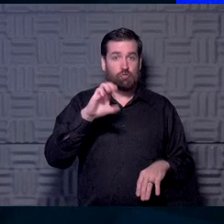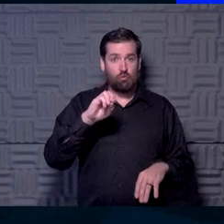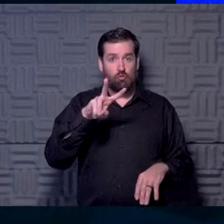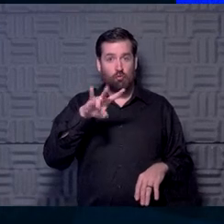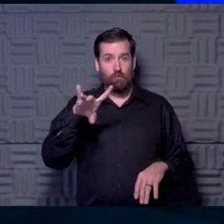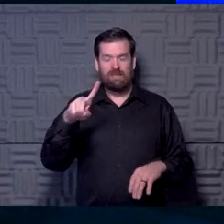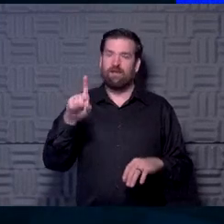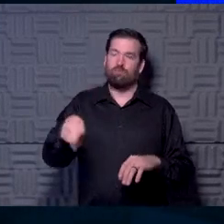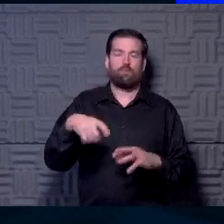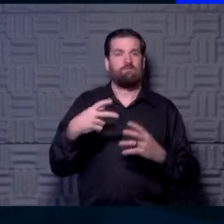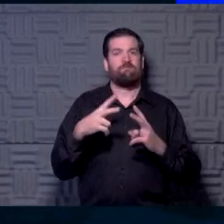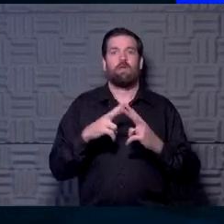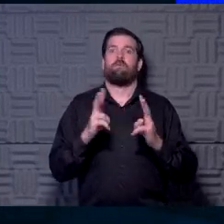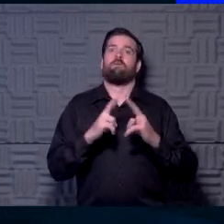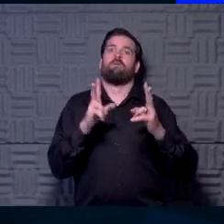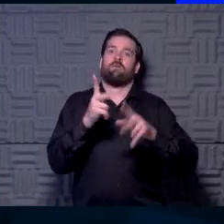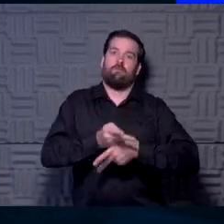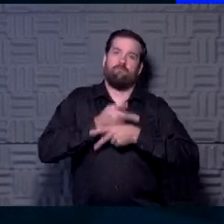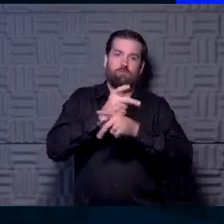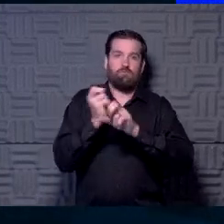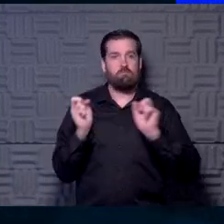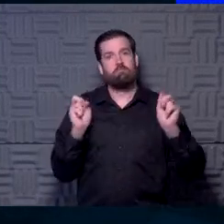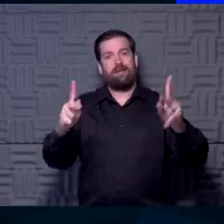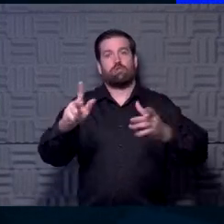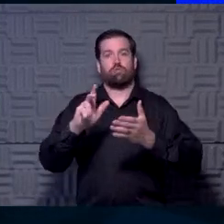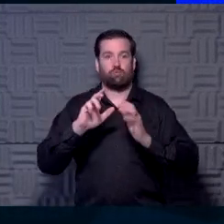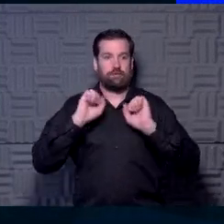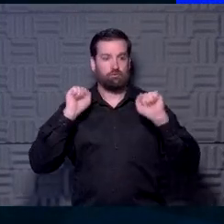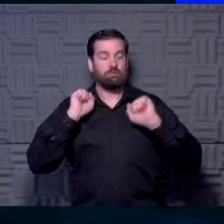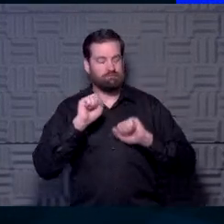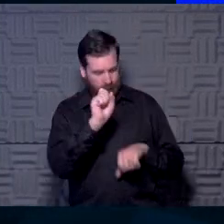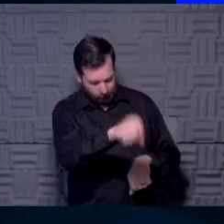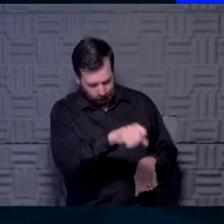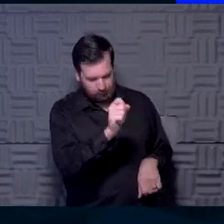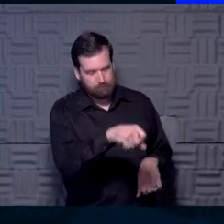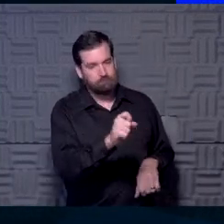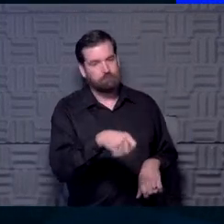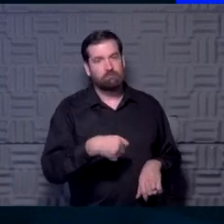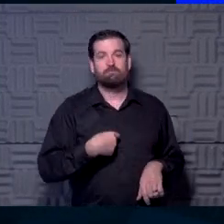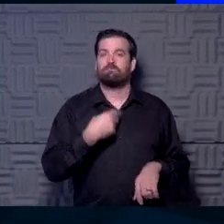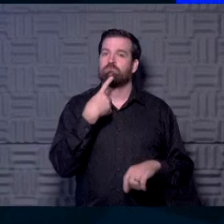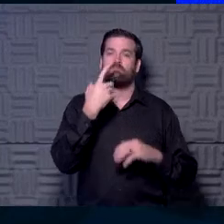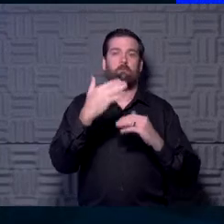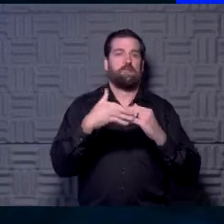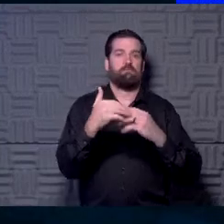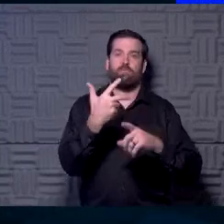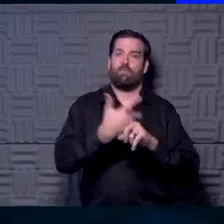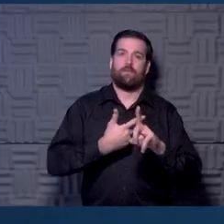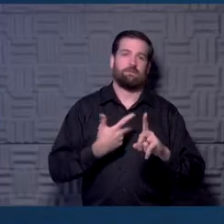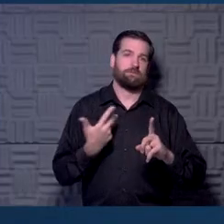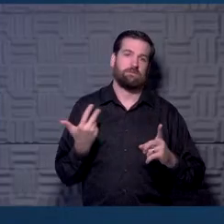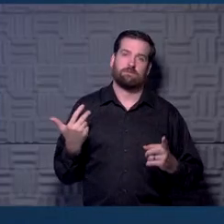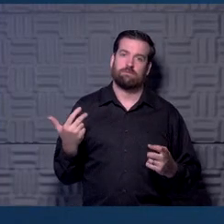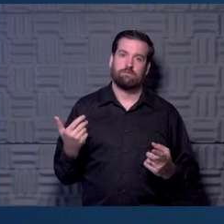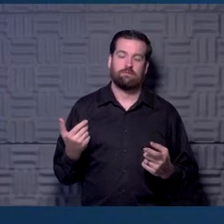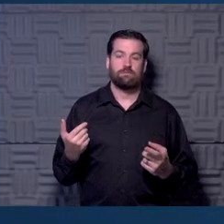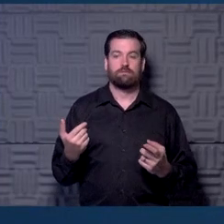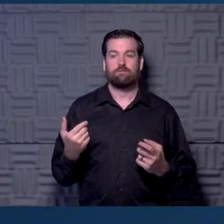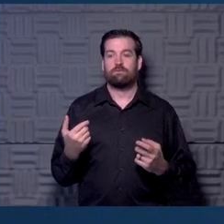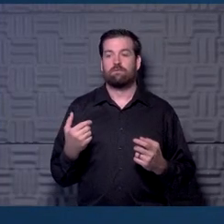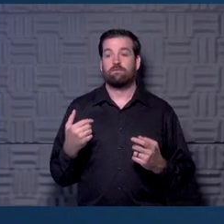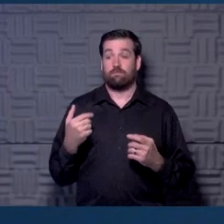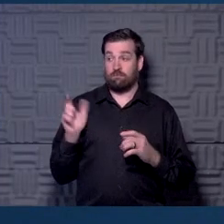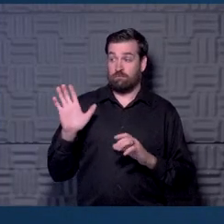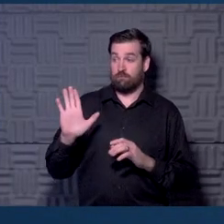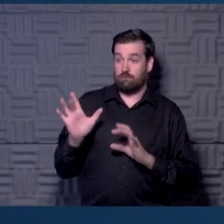you have to be very careful going back to exercise right now. Yeah, I would say three months. And that's just from comments